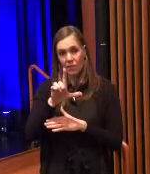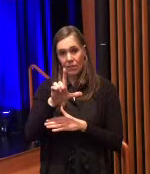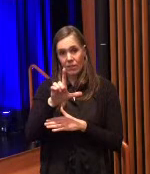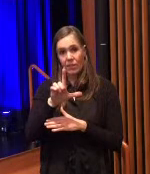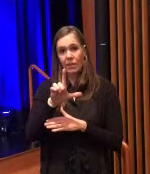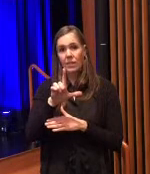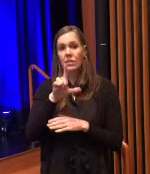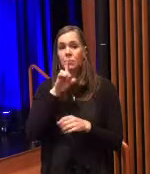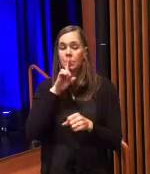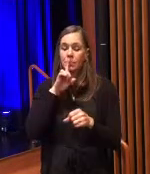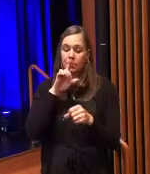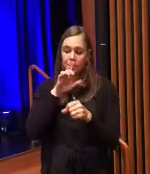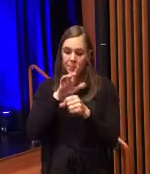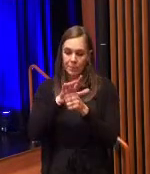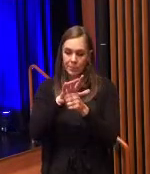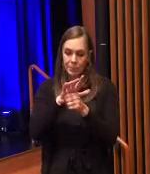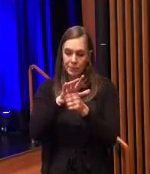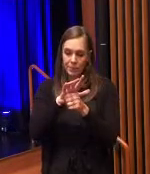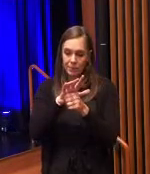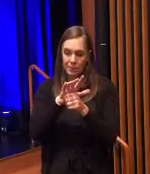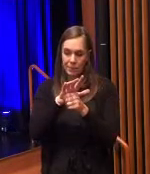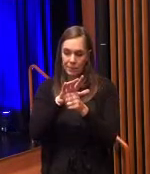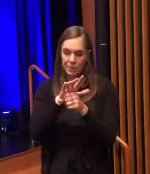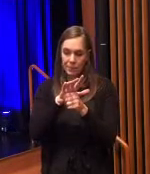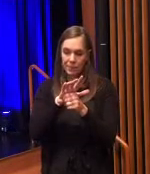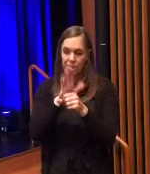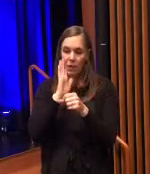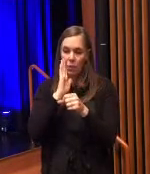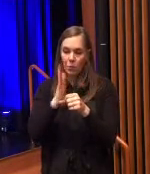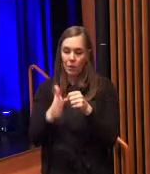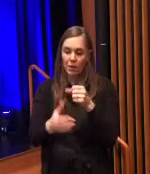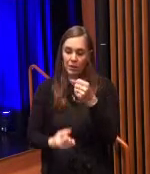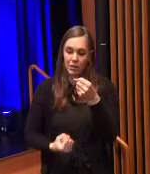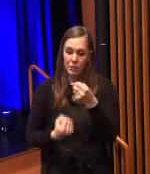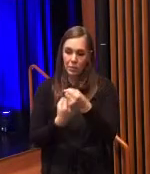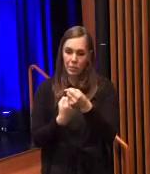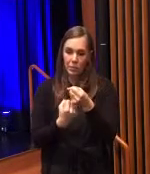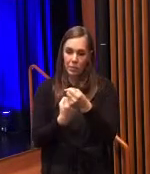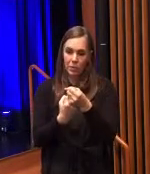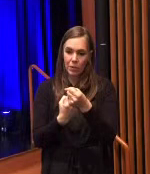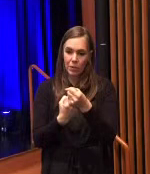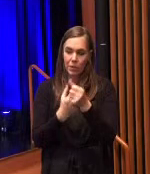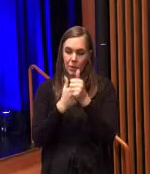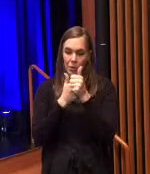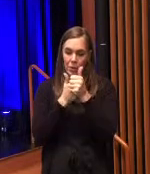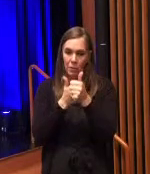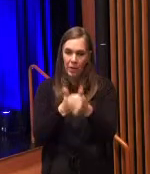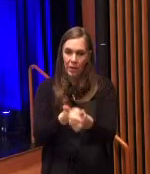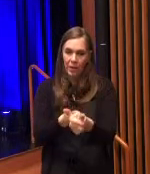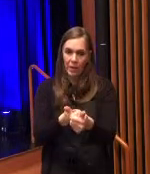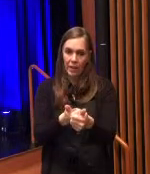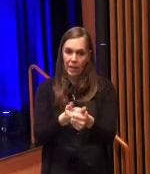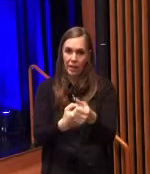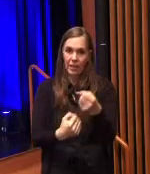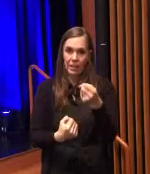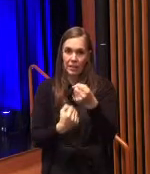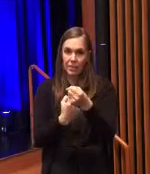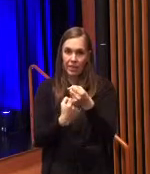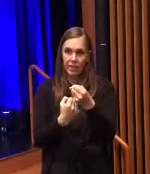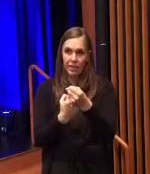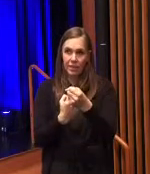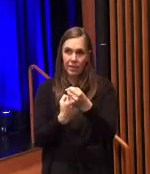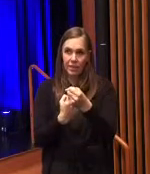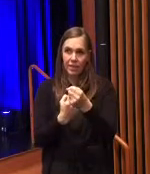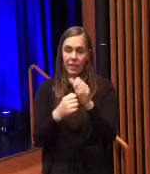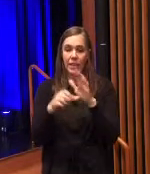Lancaster do solemnly swear do solemnly swear that I will support that I will support obey obey and defend and